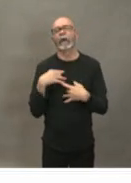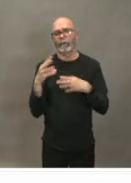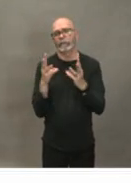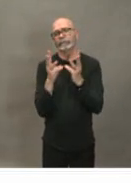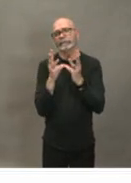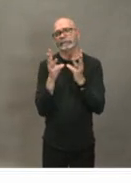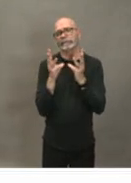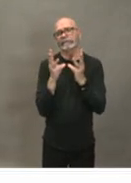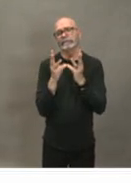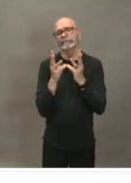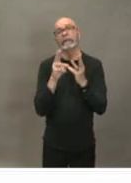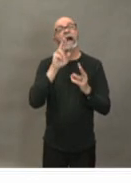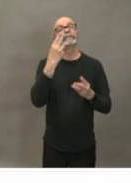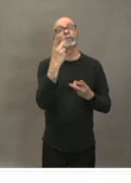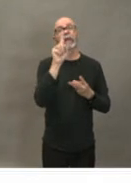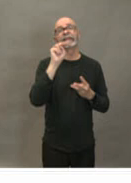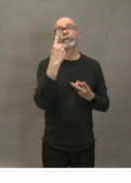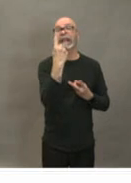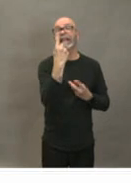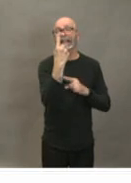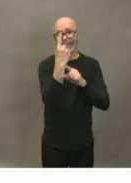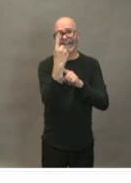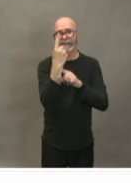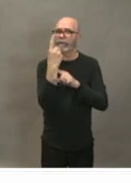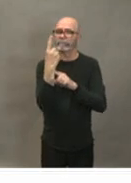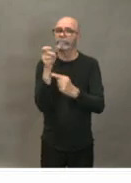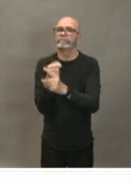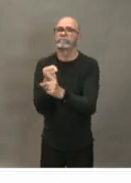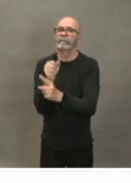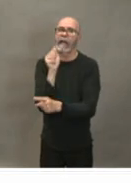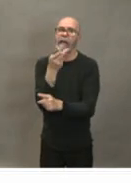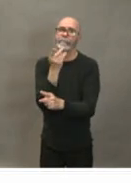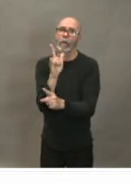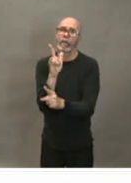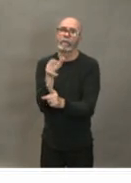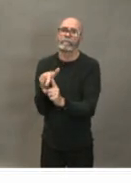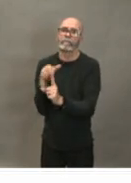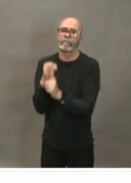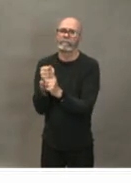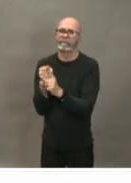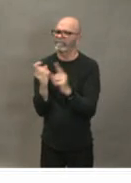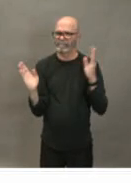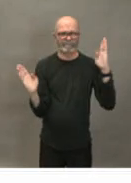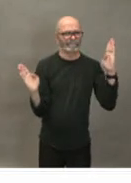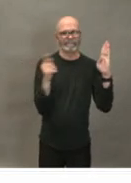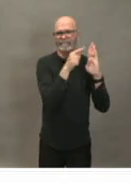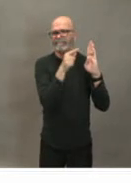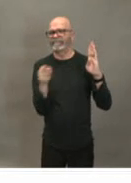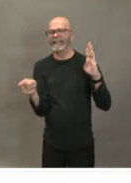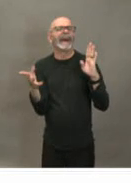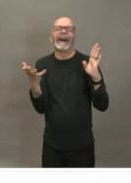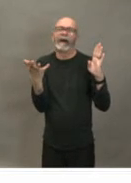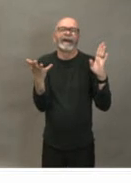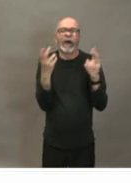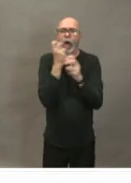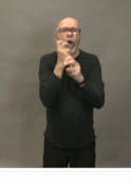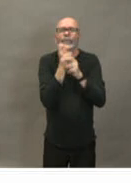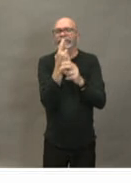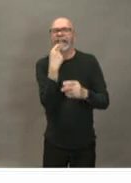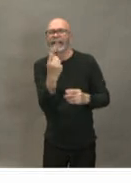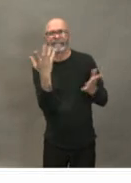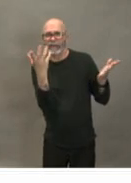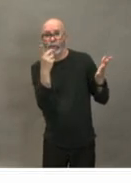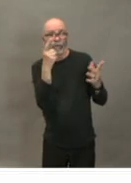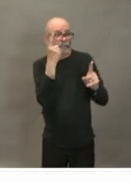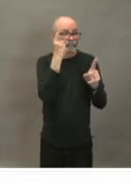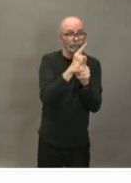uh so it's it's just too early to tell with this novel coronavirus do you have a follow-up question evan no